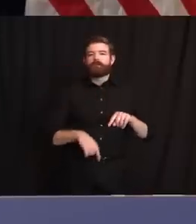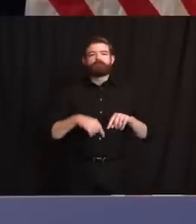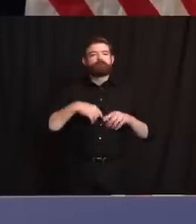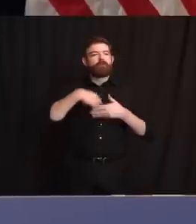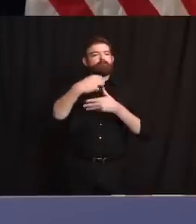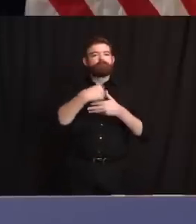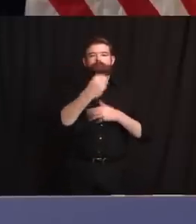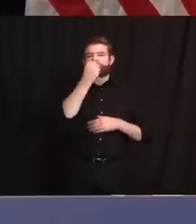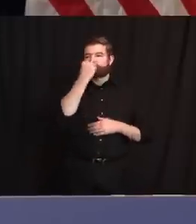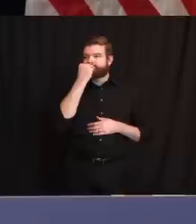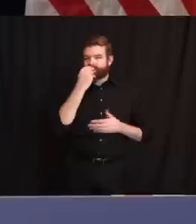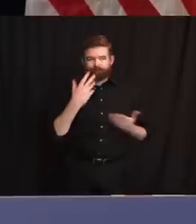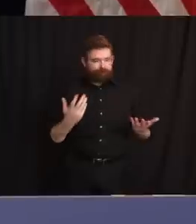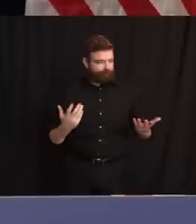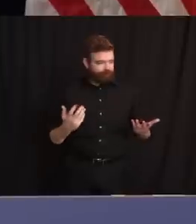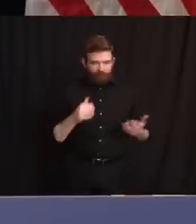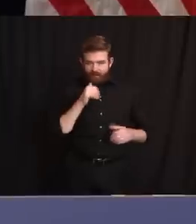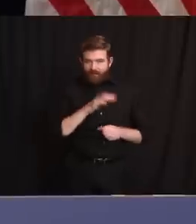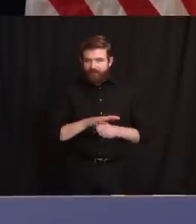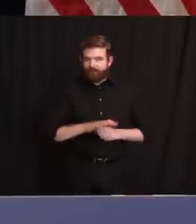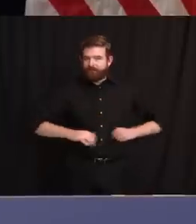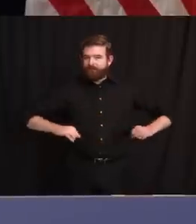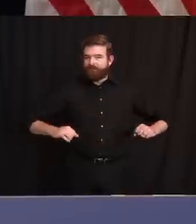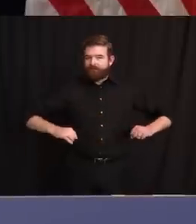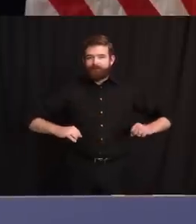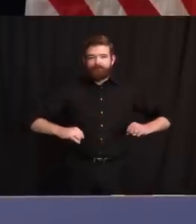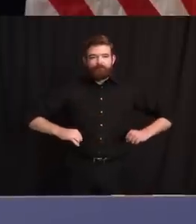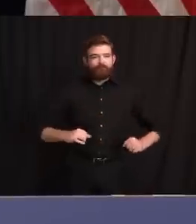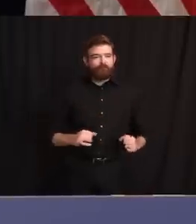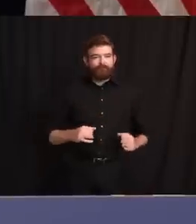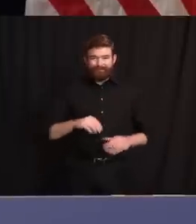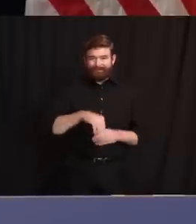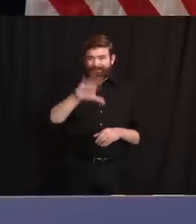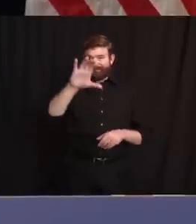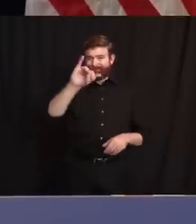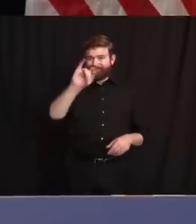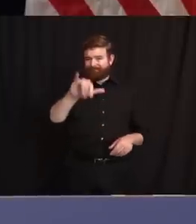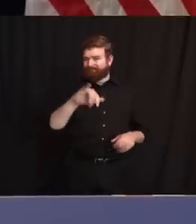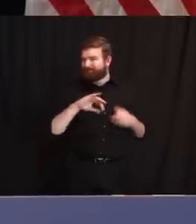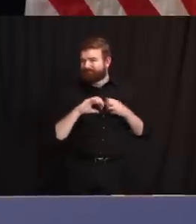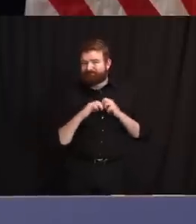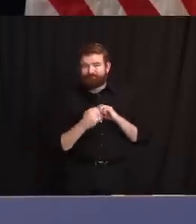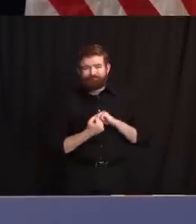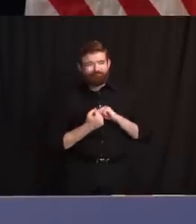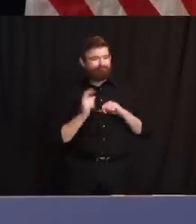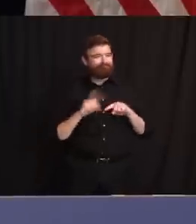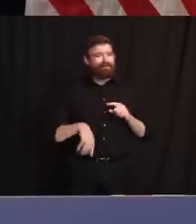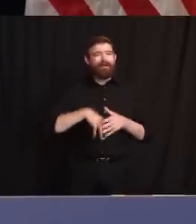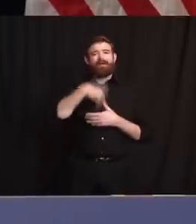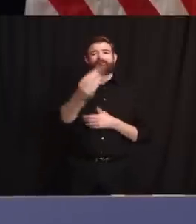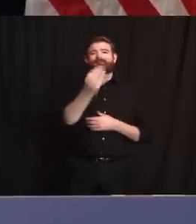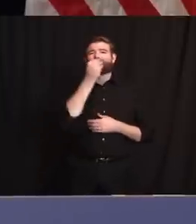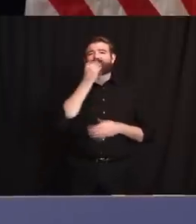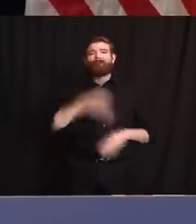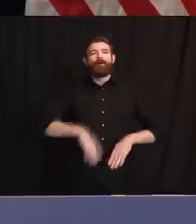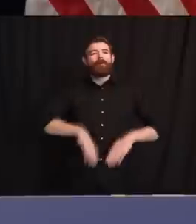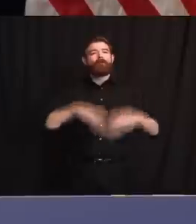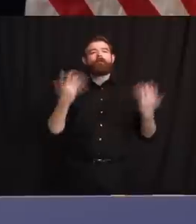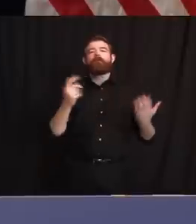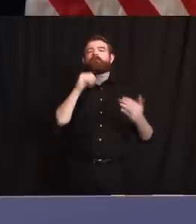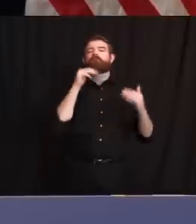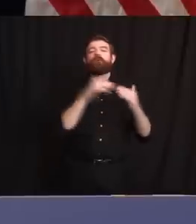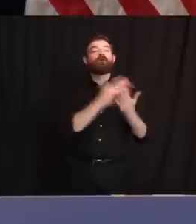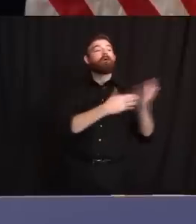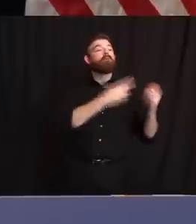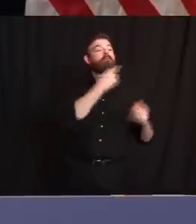space or because they're in a city. Would they be a disadvantage for restaurants that can offer that kind of outdoor dining? What would you